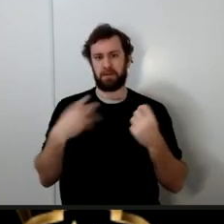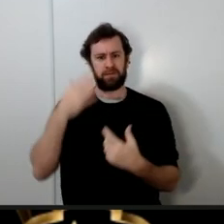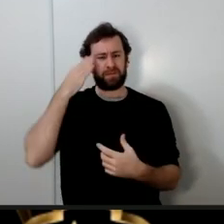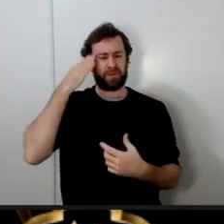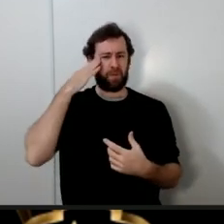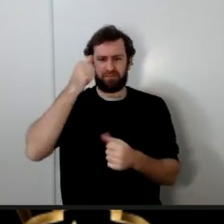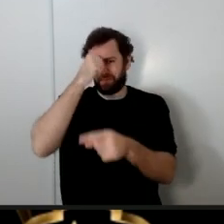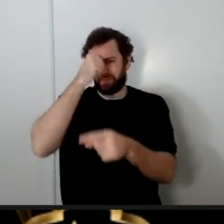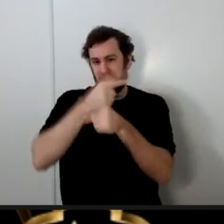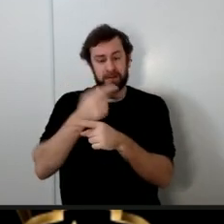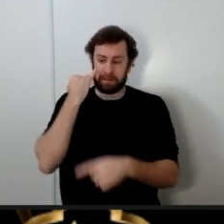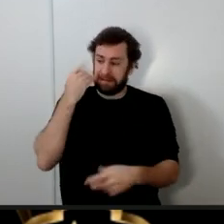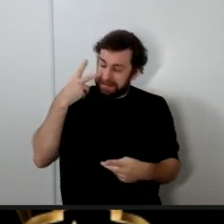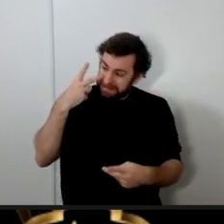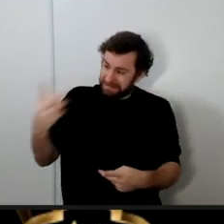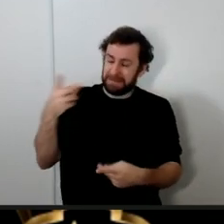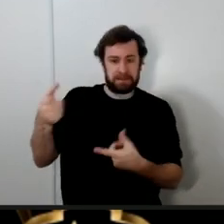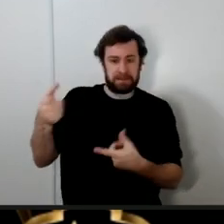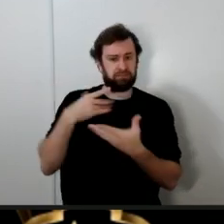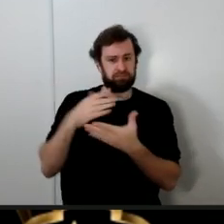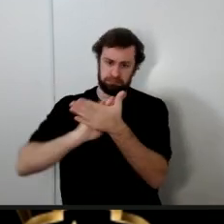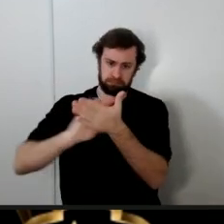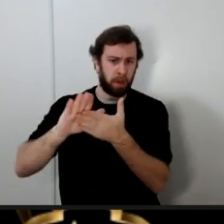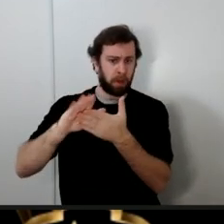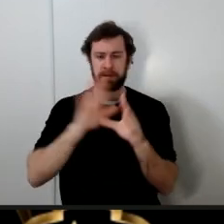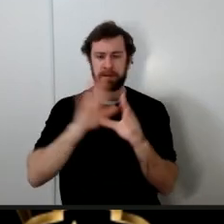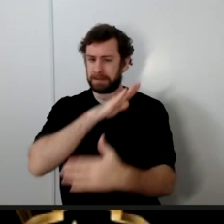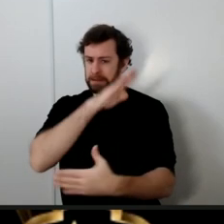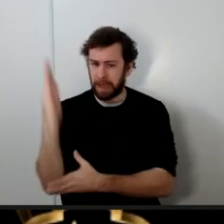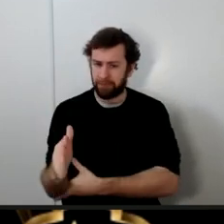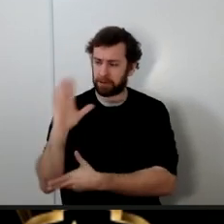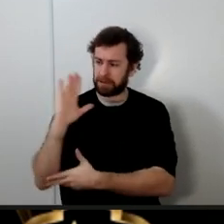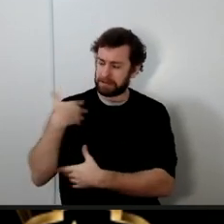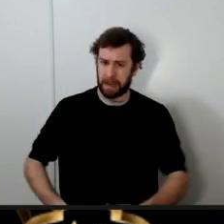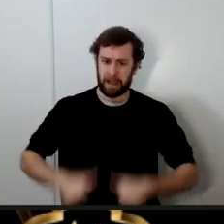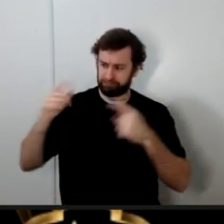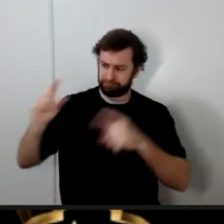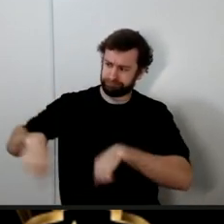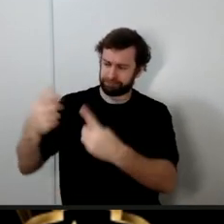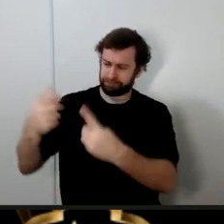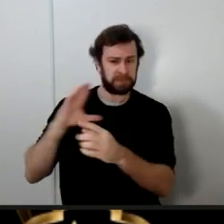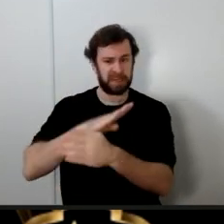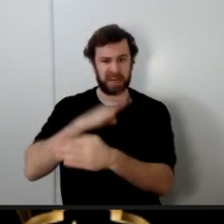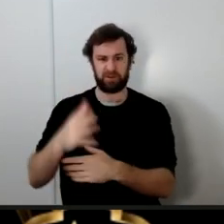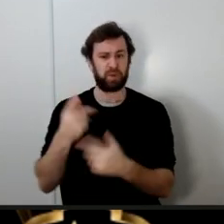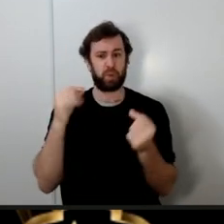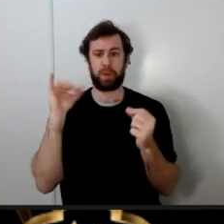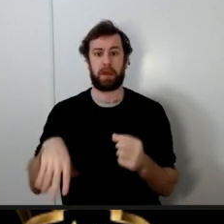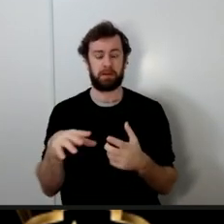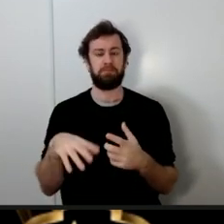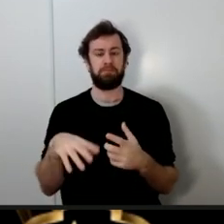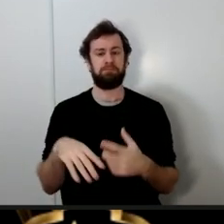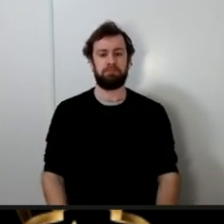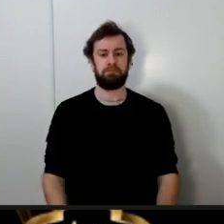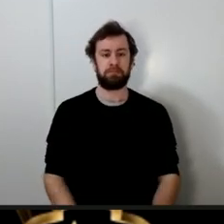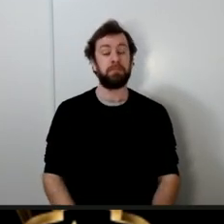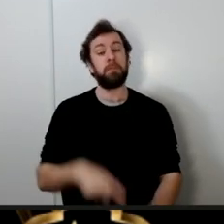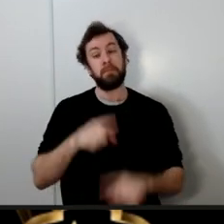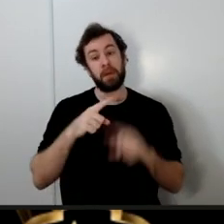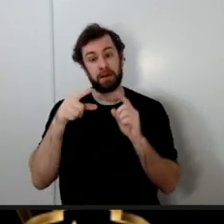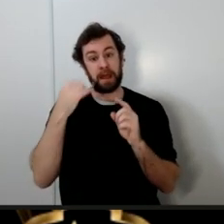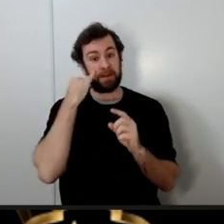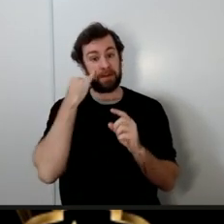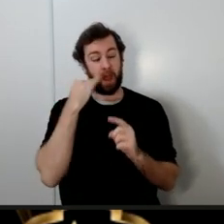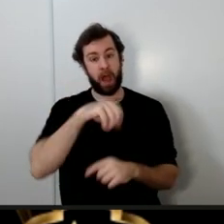seen his decency you know that never in his life has he done something like that but let's say it was another